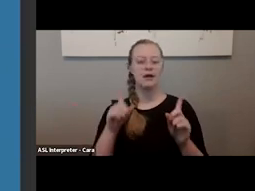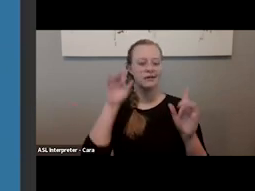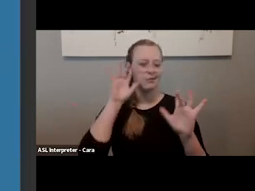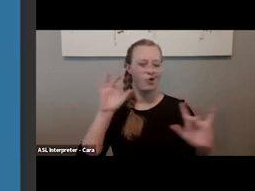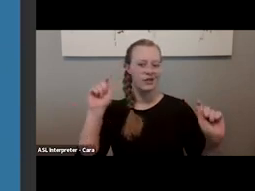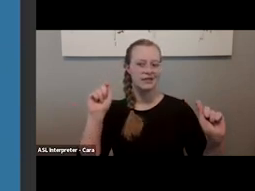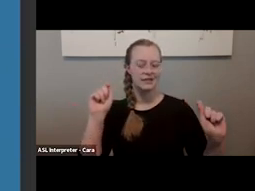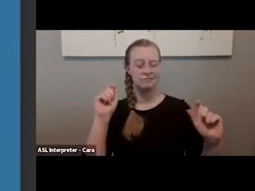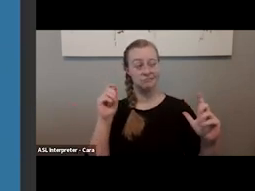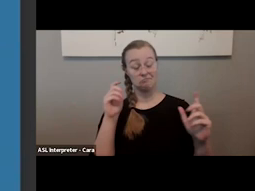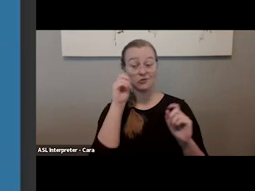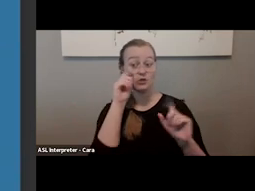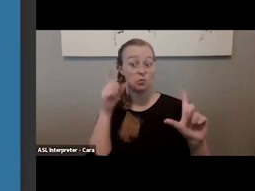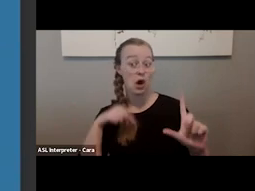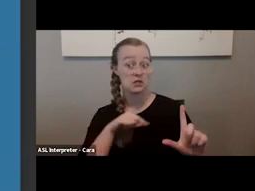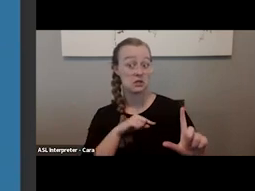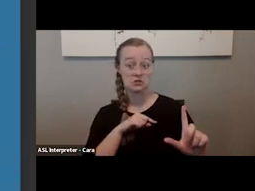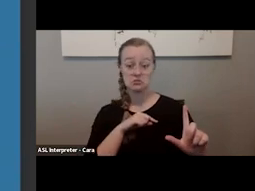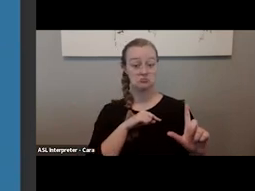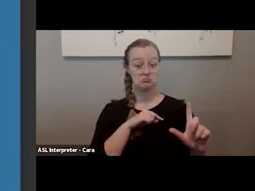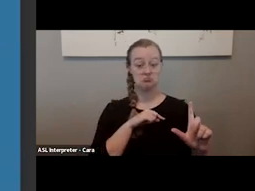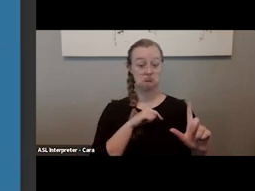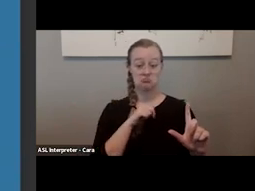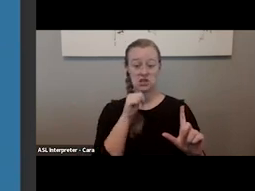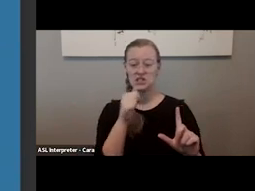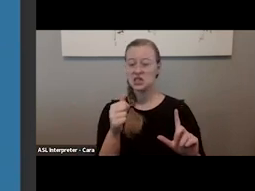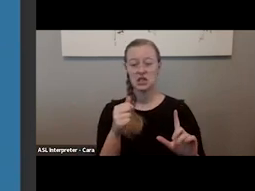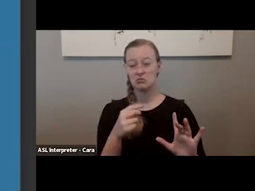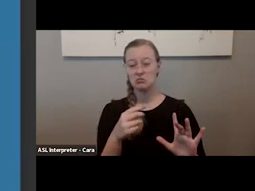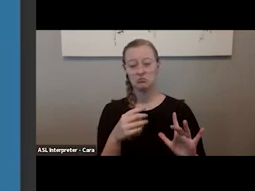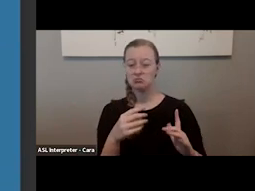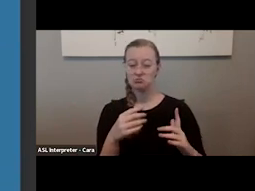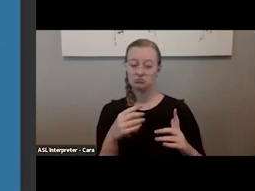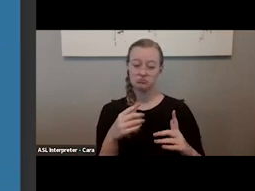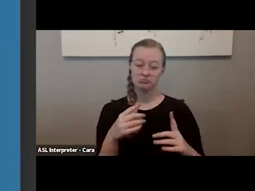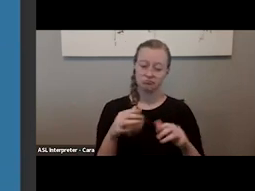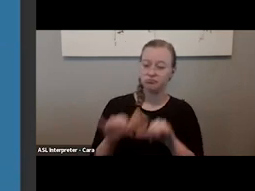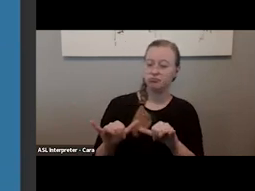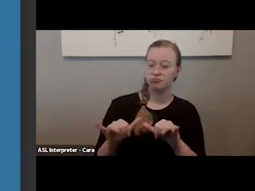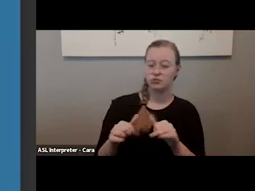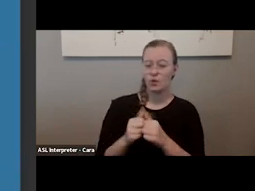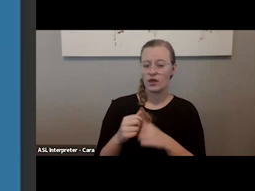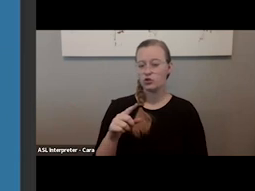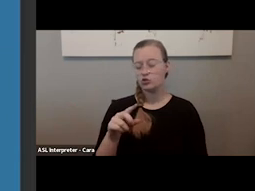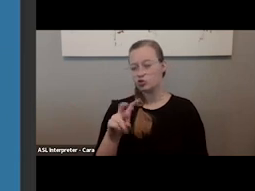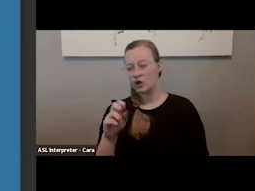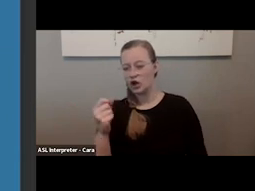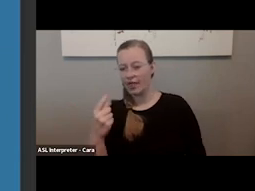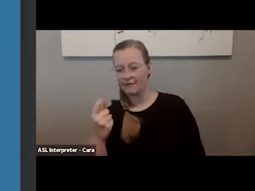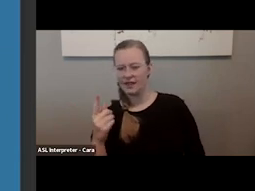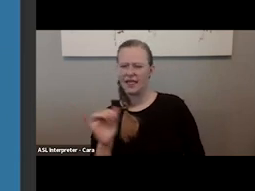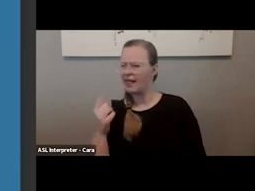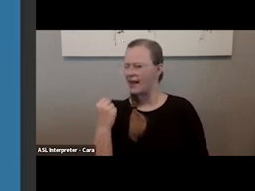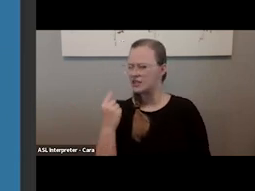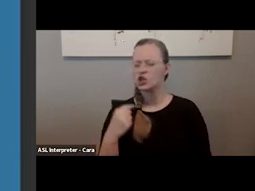surprised us a little bit, and he didn't stick to his 211 asks like he did last year. And he did something else that was kind of surprising. He